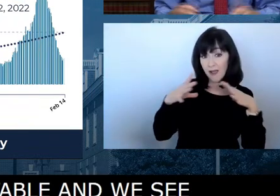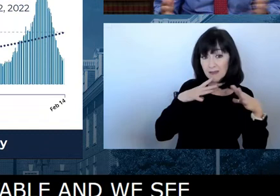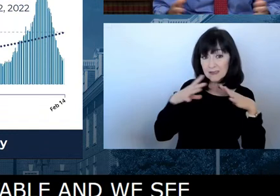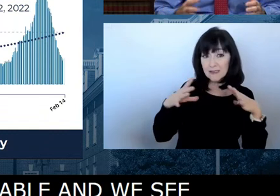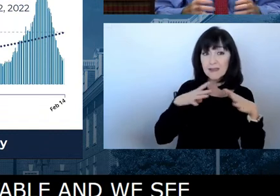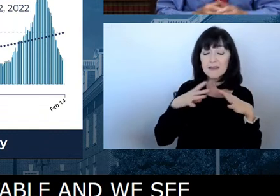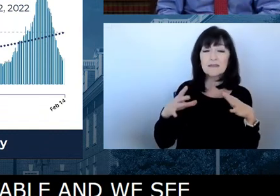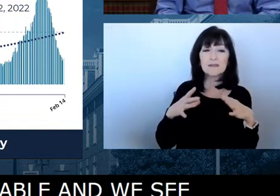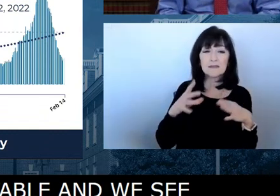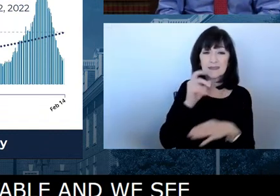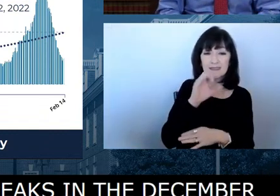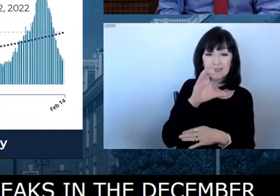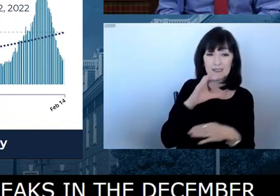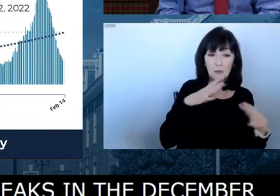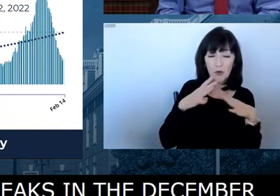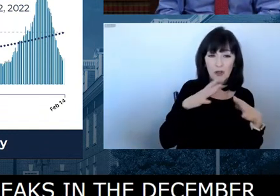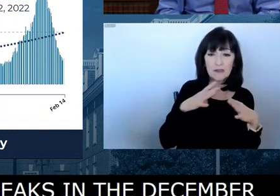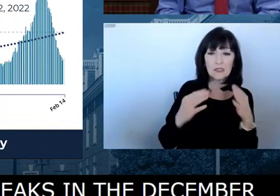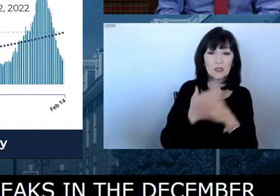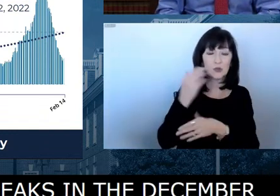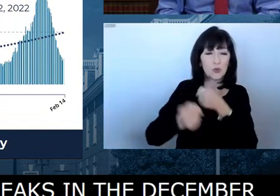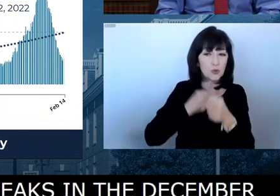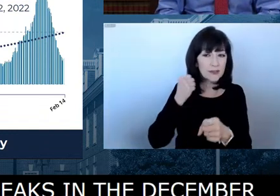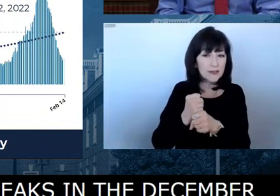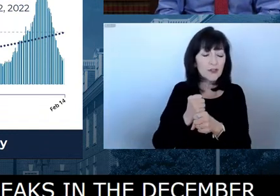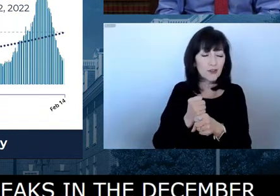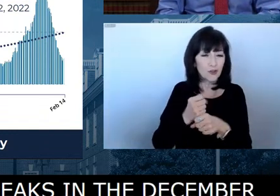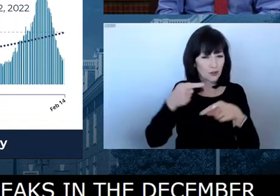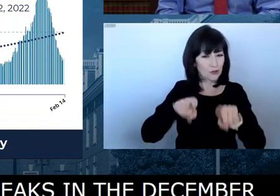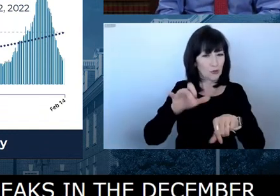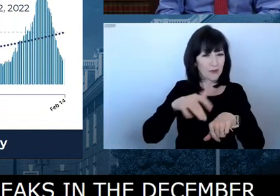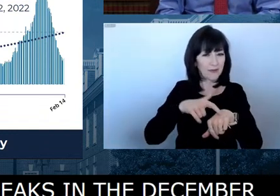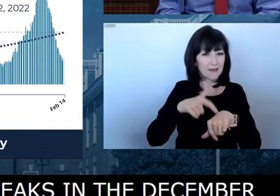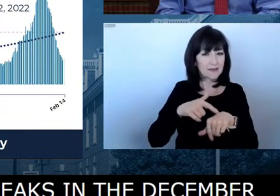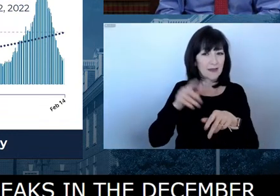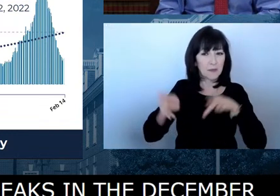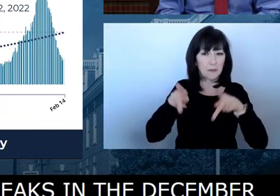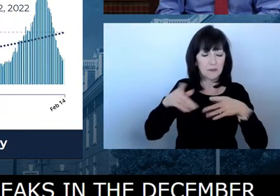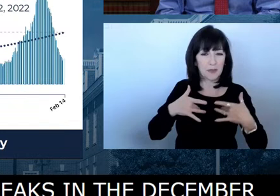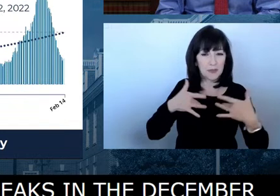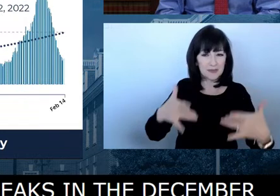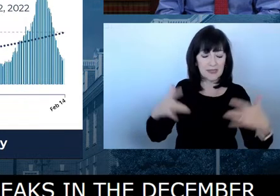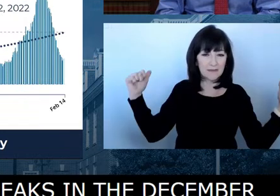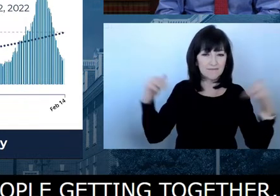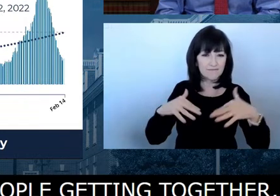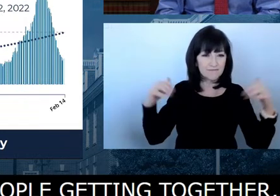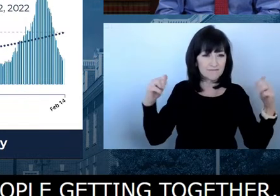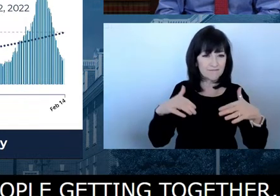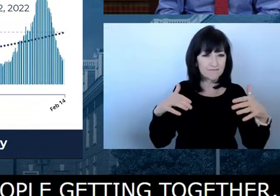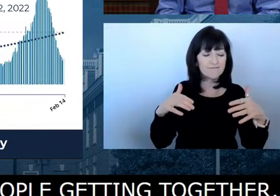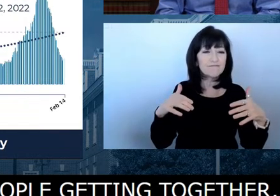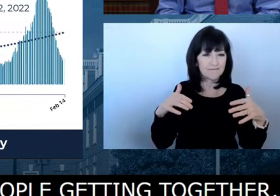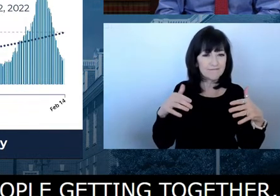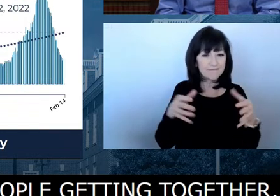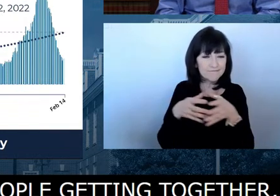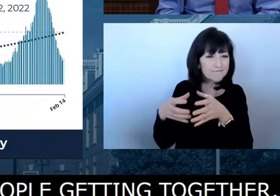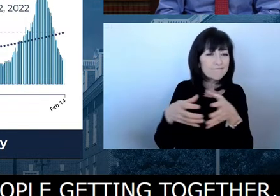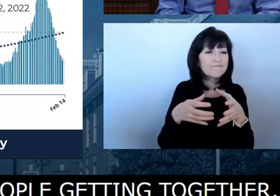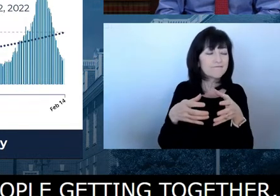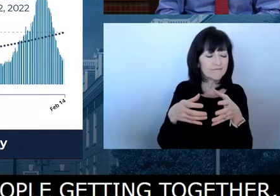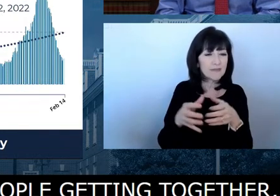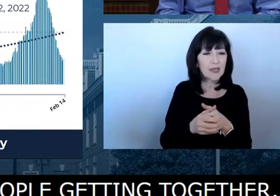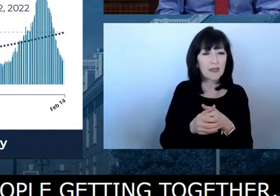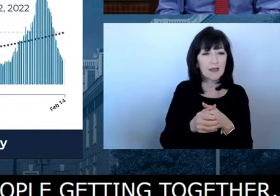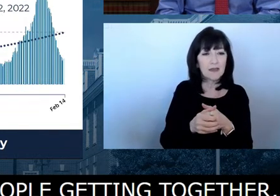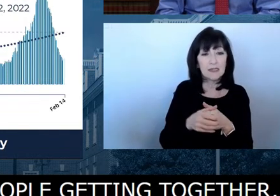together, gathering in social environments, letting their guard down a little bit, if you will. Summertime is much better than that. The